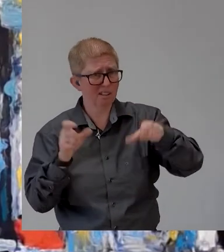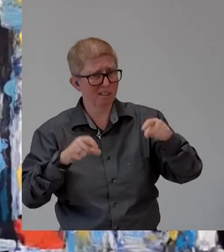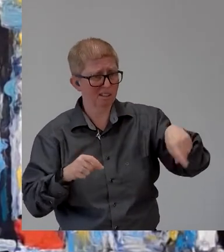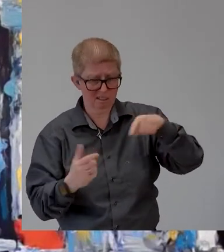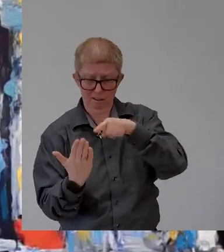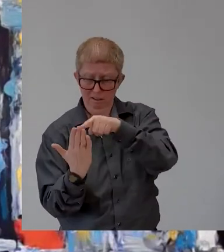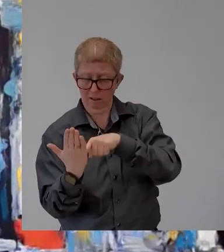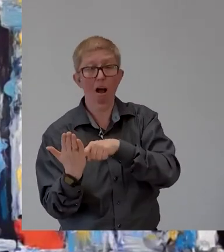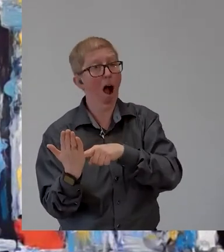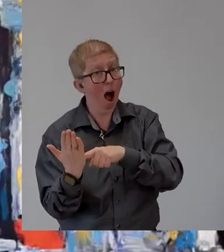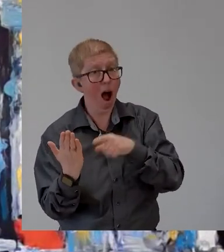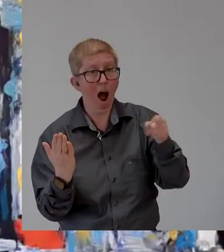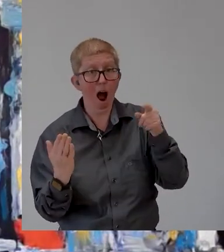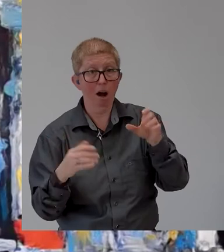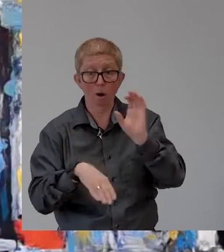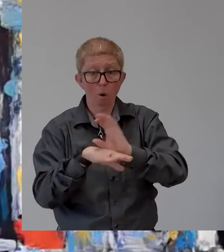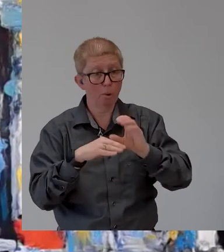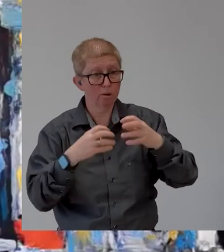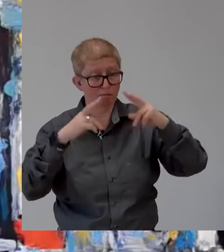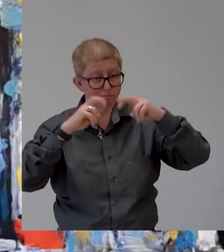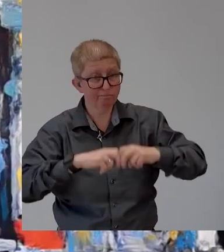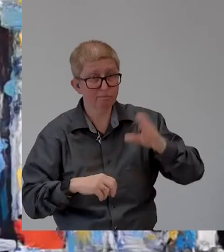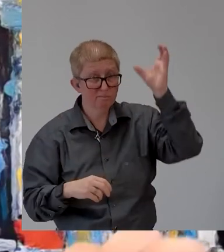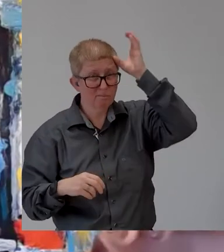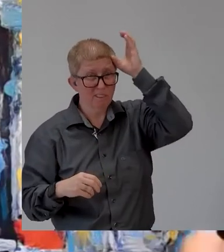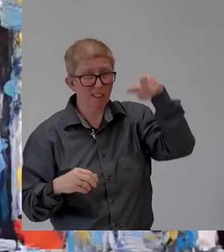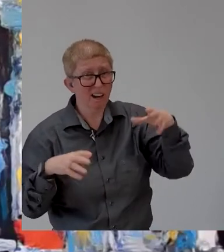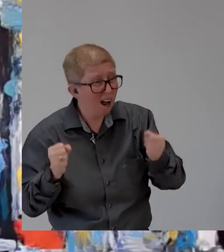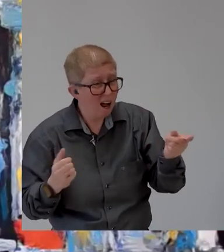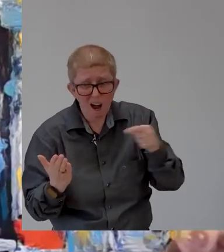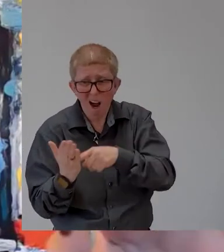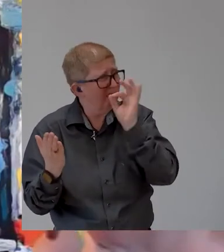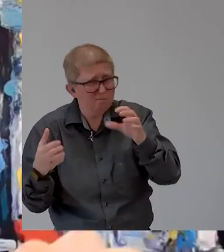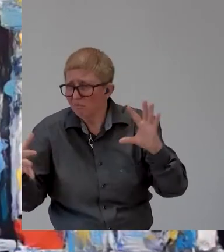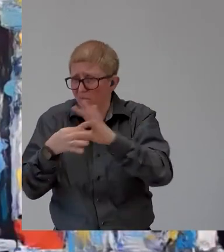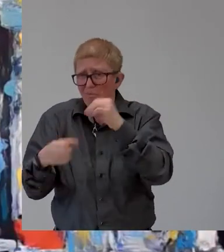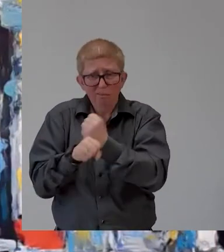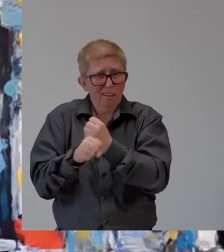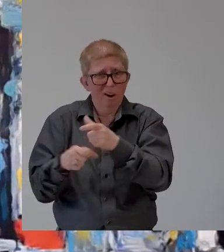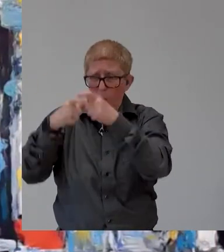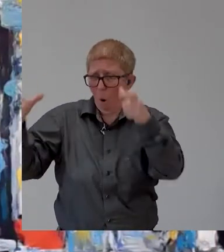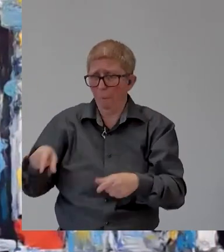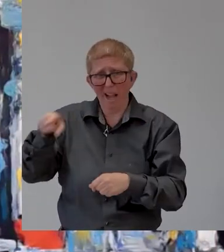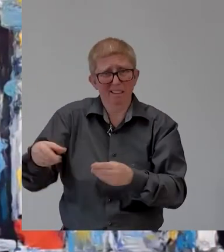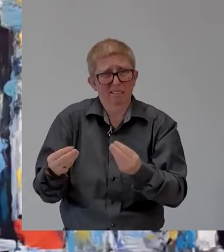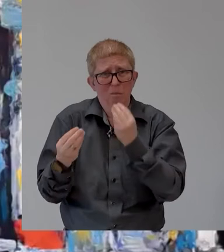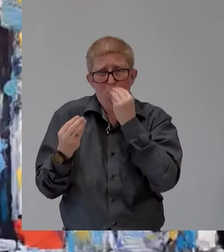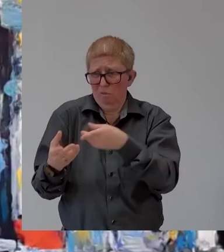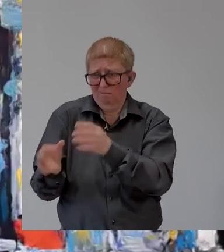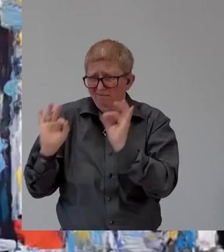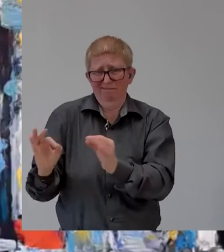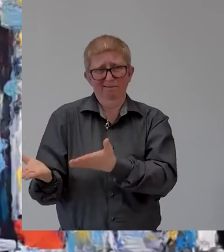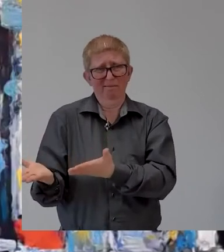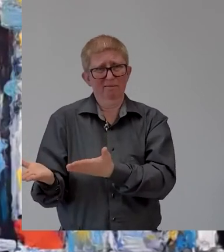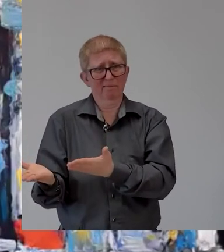for this job so again accessibility of the ad accessibility of the recruitment process